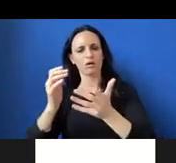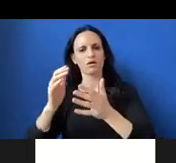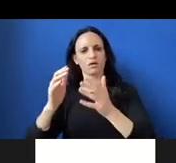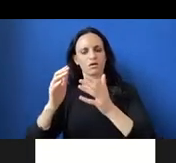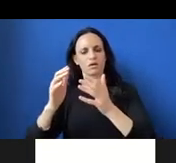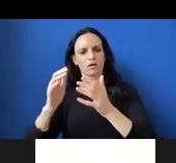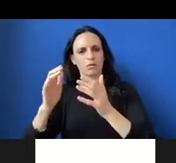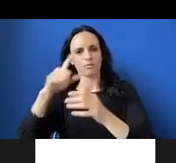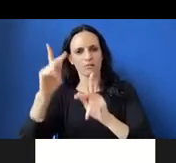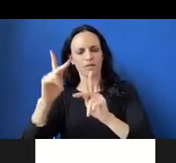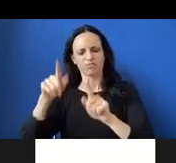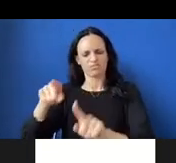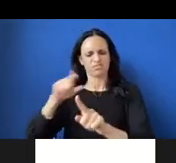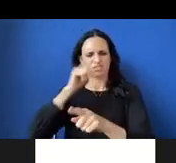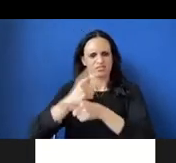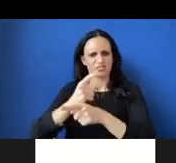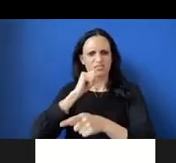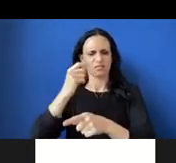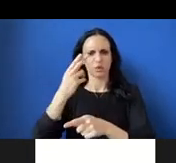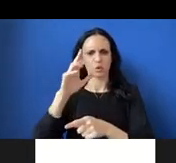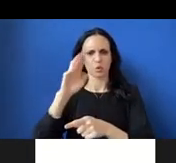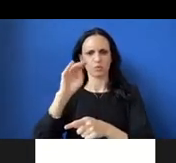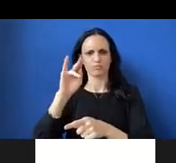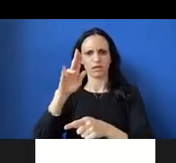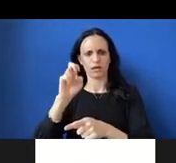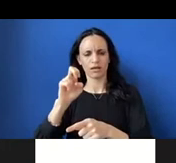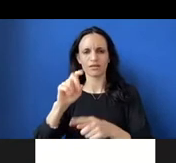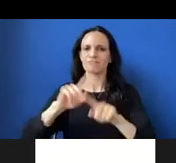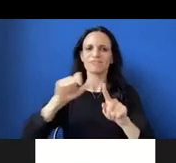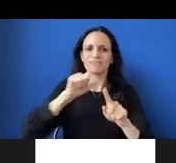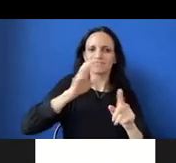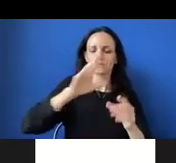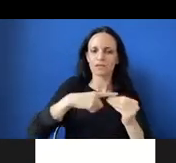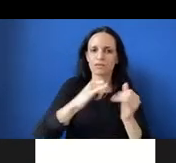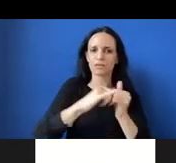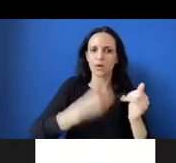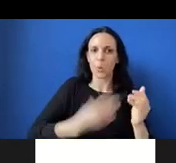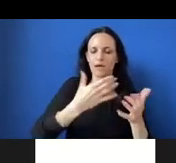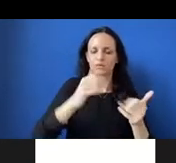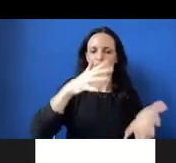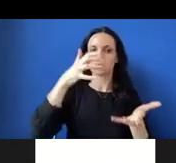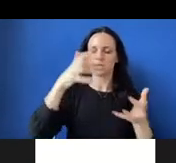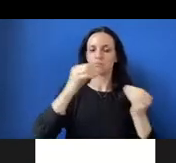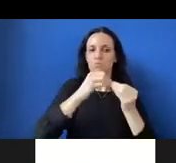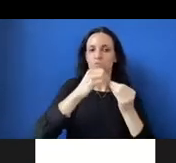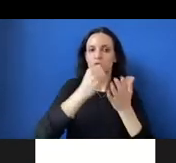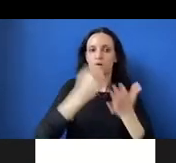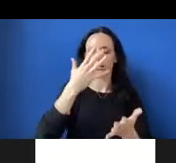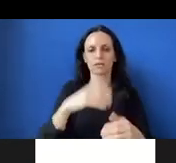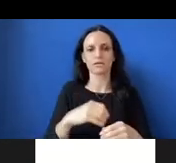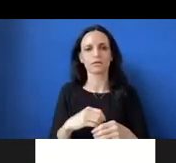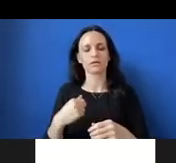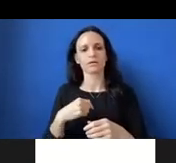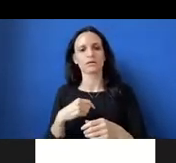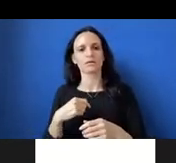race as a means for white people to accumulate more wealth. I was told about colored only signs and unequal services. I was